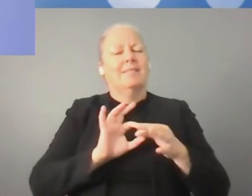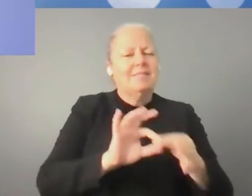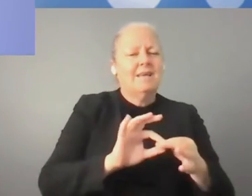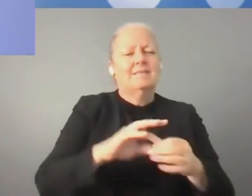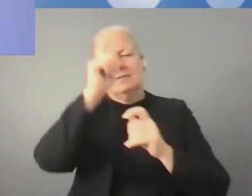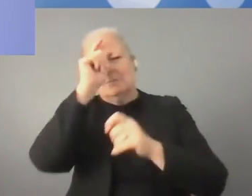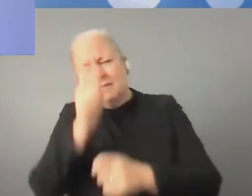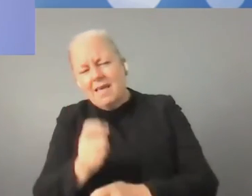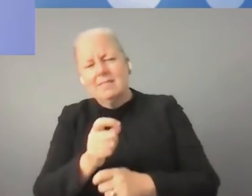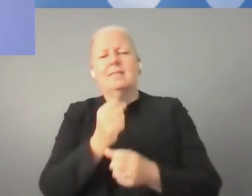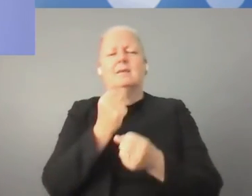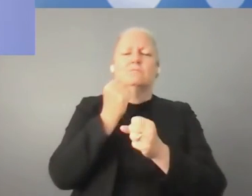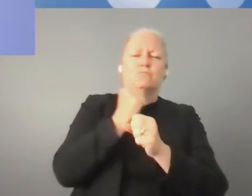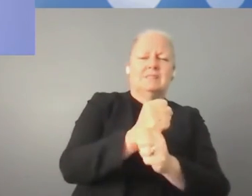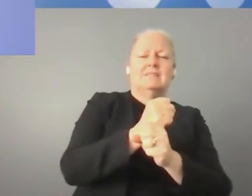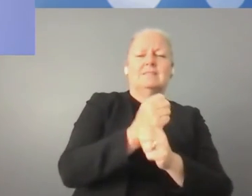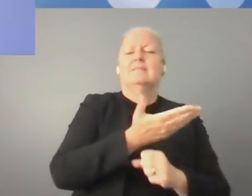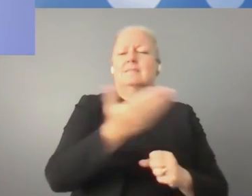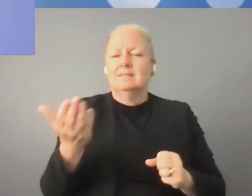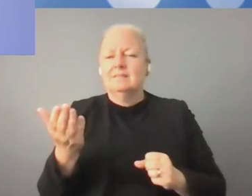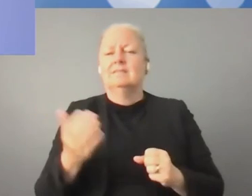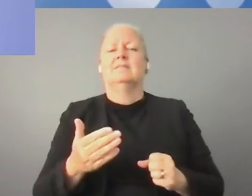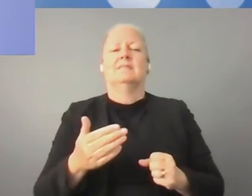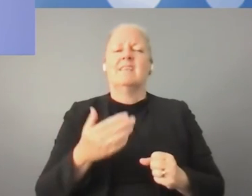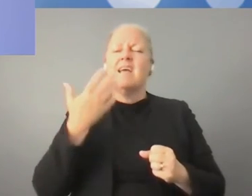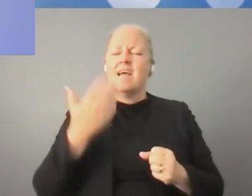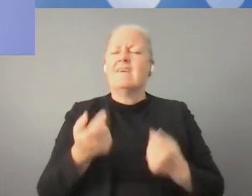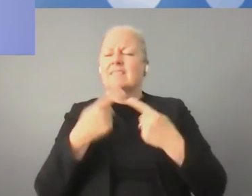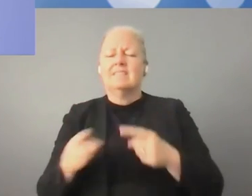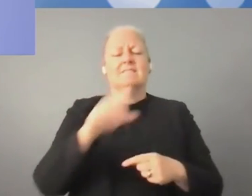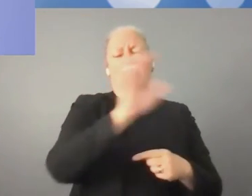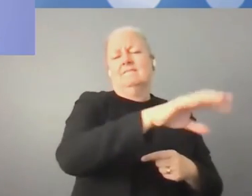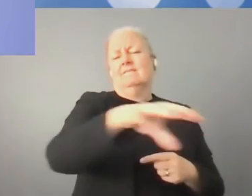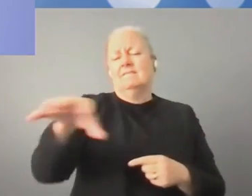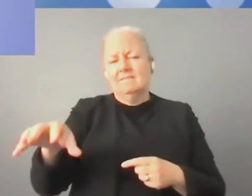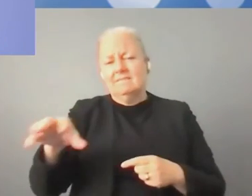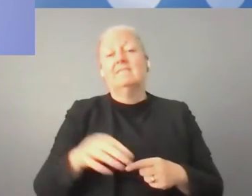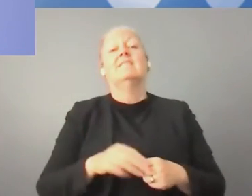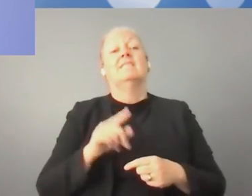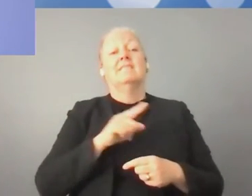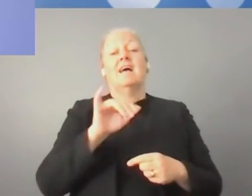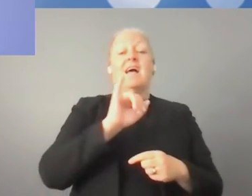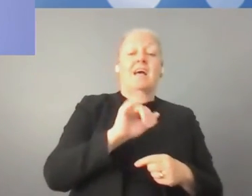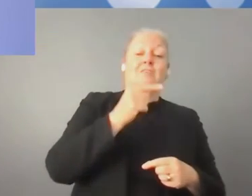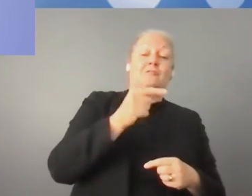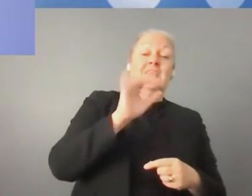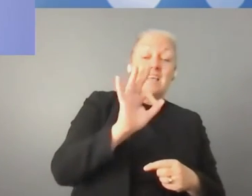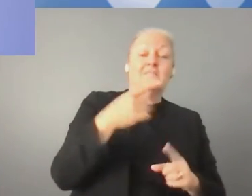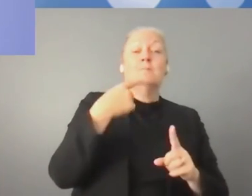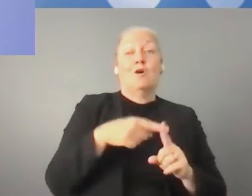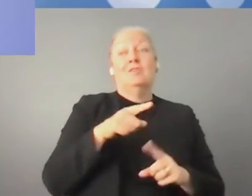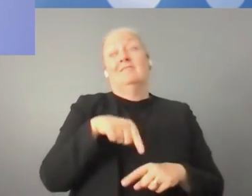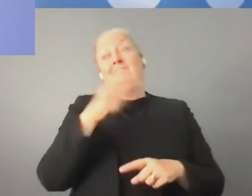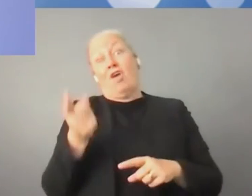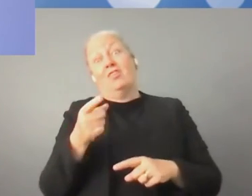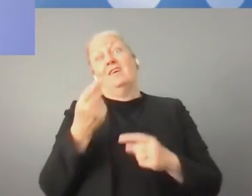roundtables, and we engage all the participants in the IGF and many others. But I would